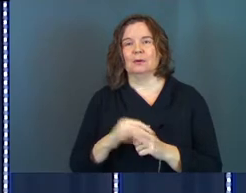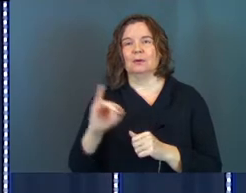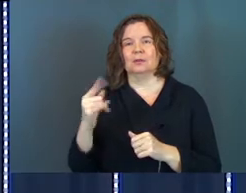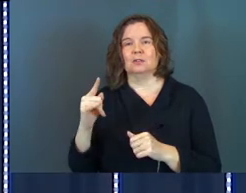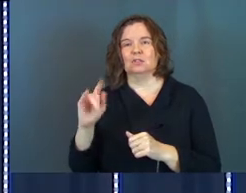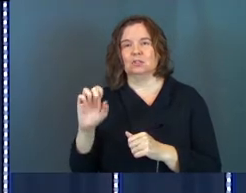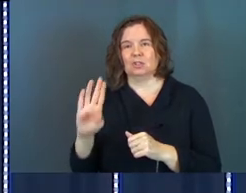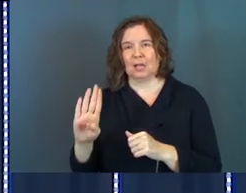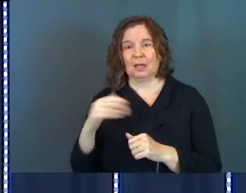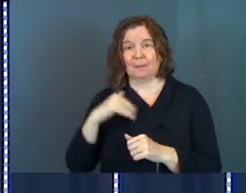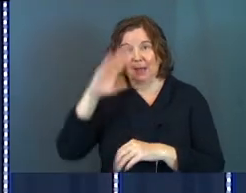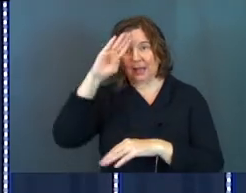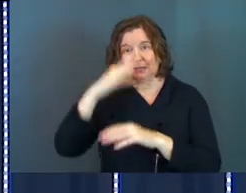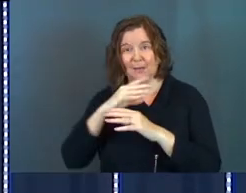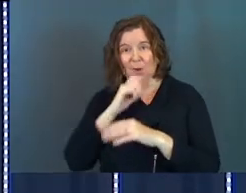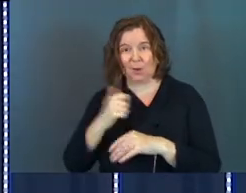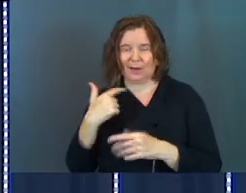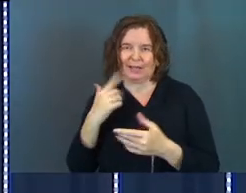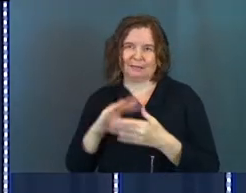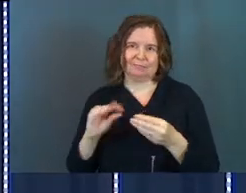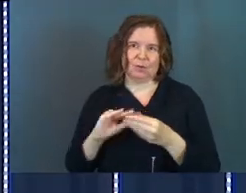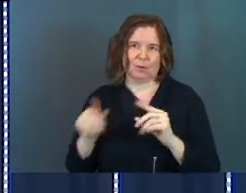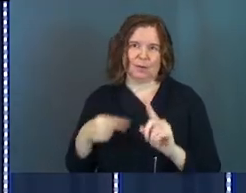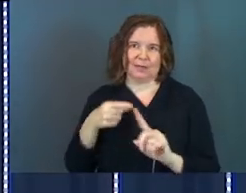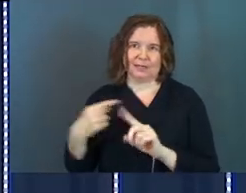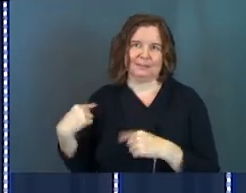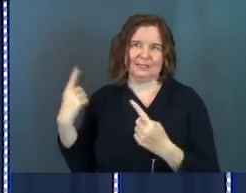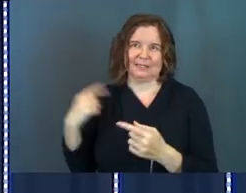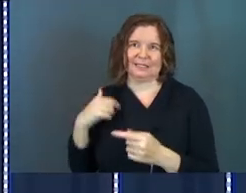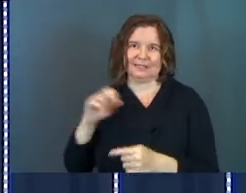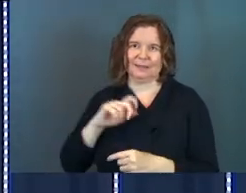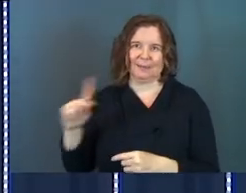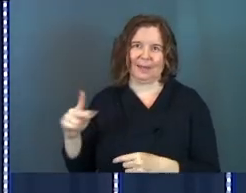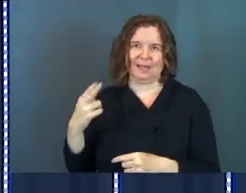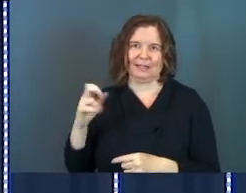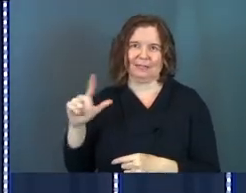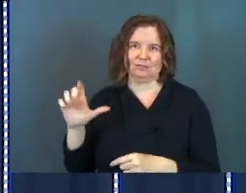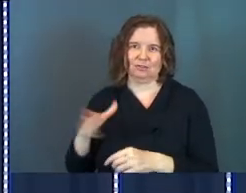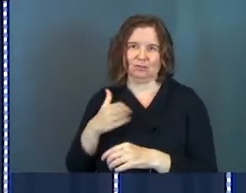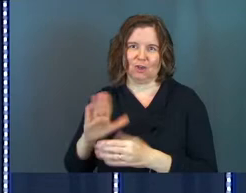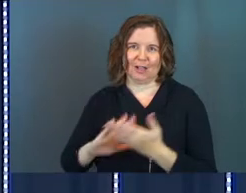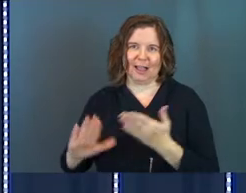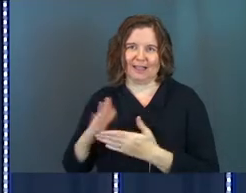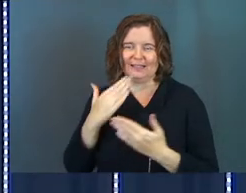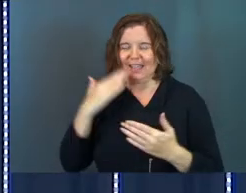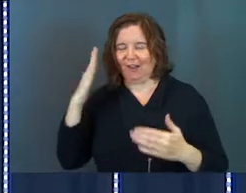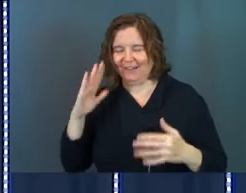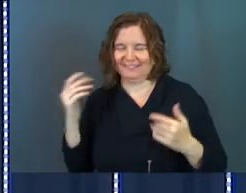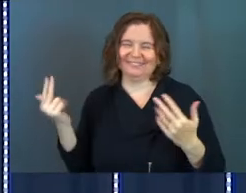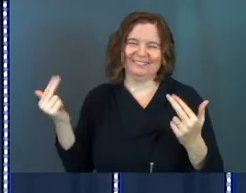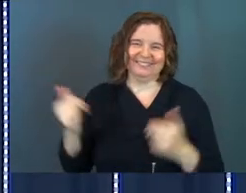Jacob, my son, my oldest, and I can tell more stories about him since he's back to Hillsong College now, thank God.